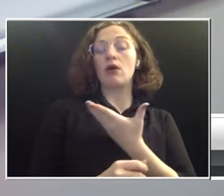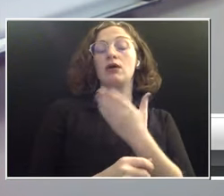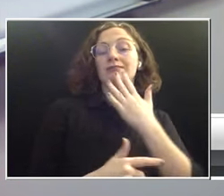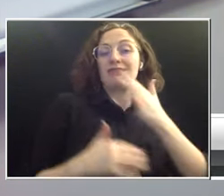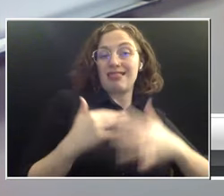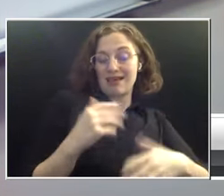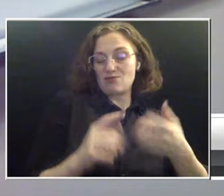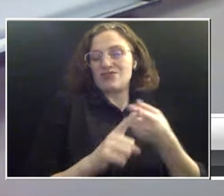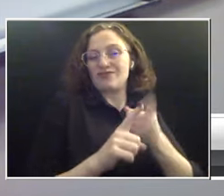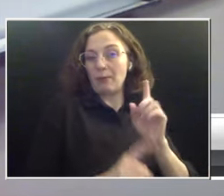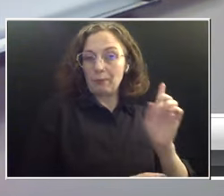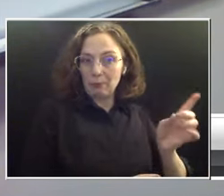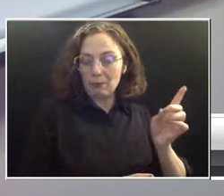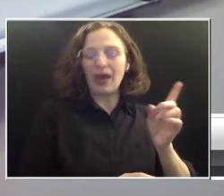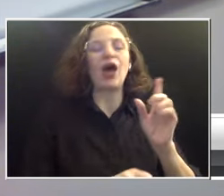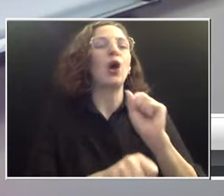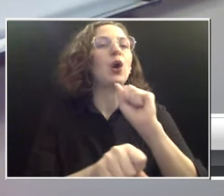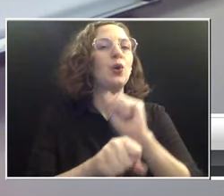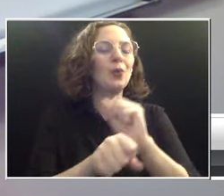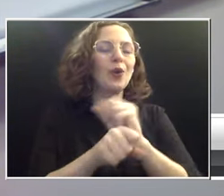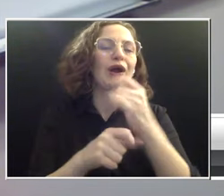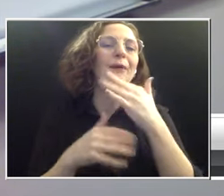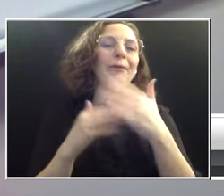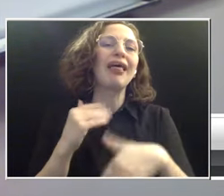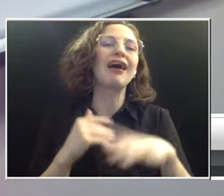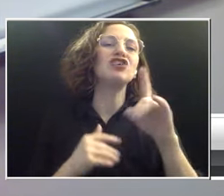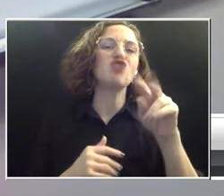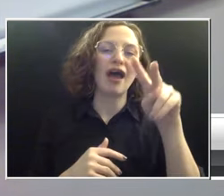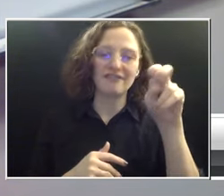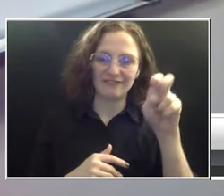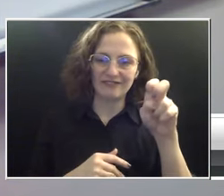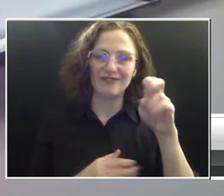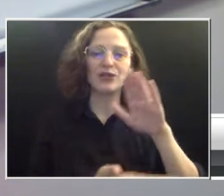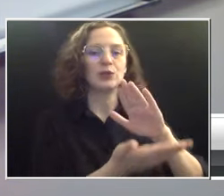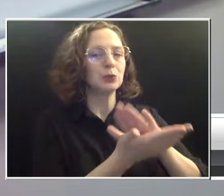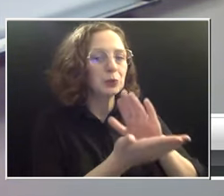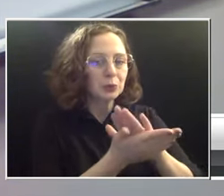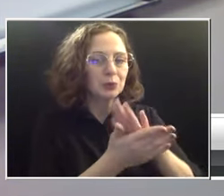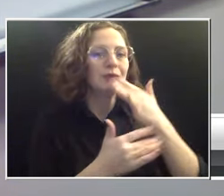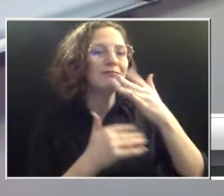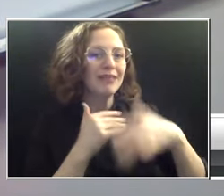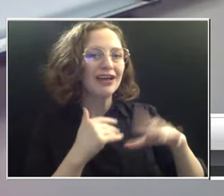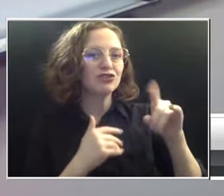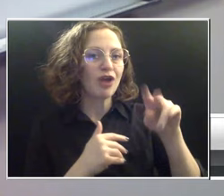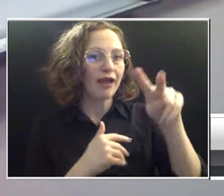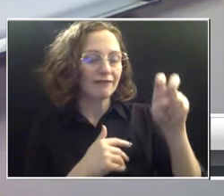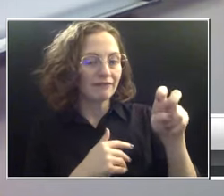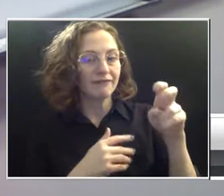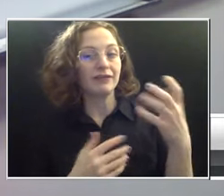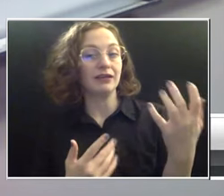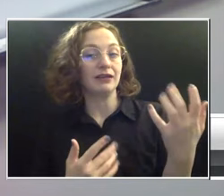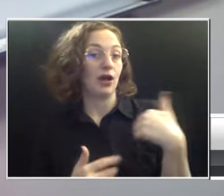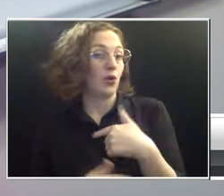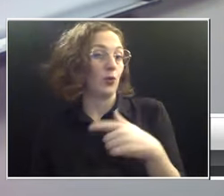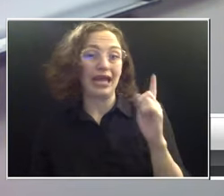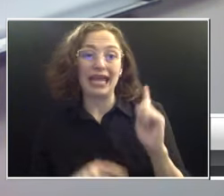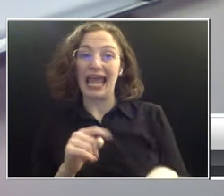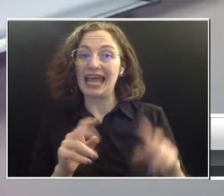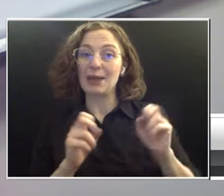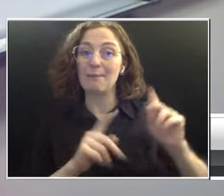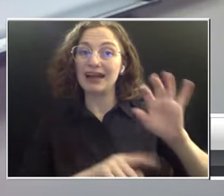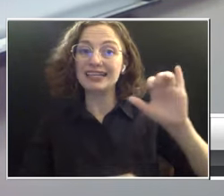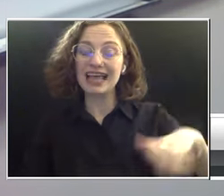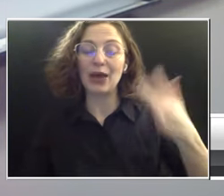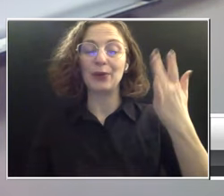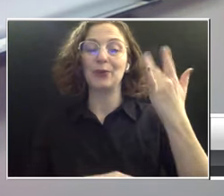school blood drives, places we haven't been able to go back into because now a lot of places are working remotely. Schools aren't collecting quite